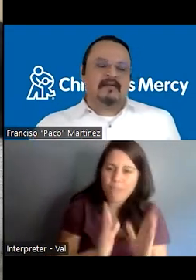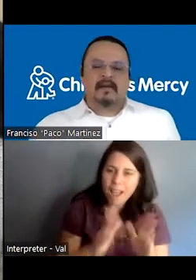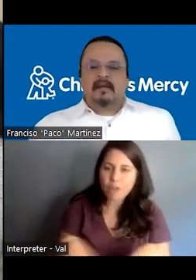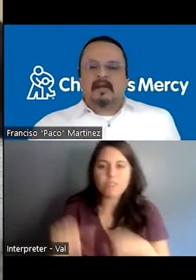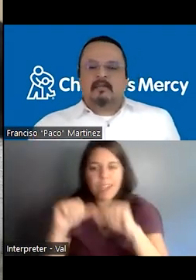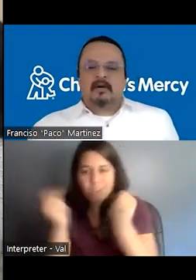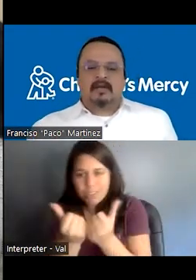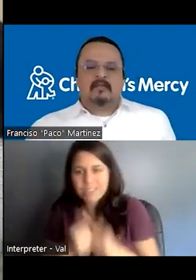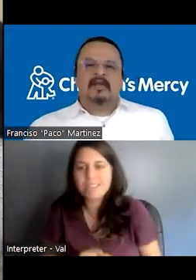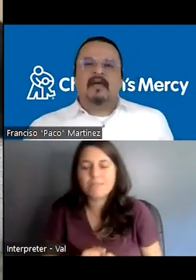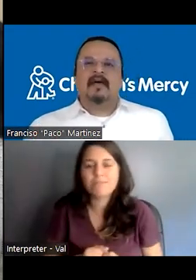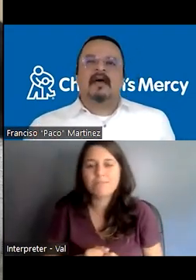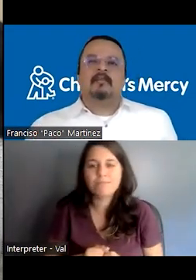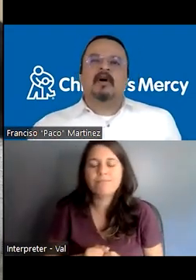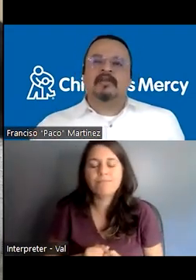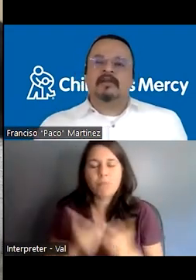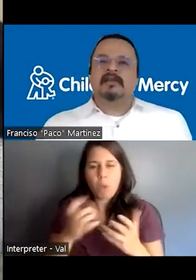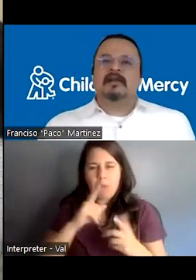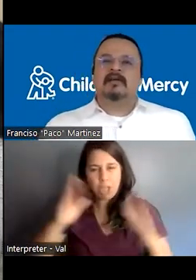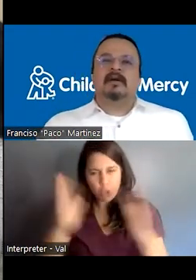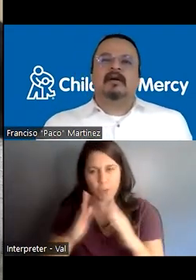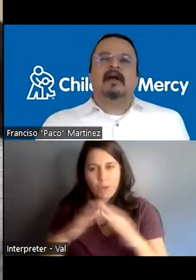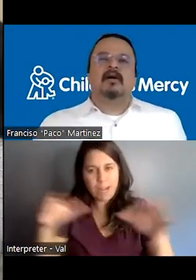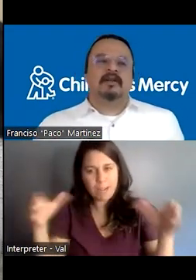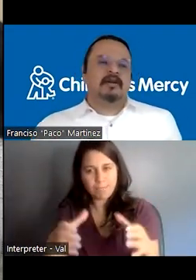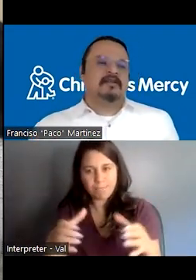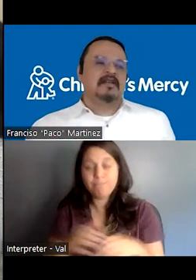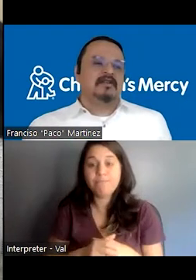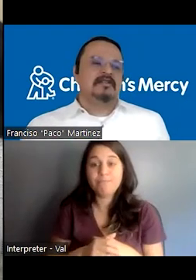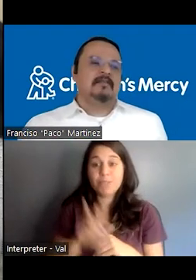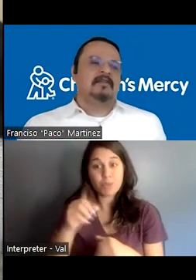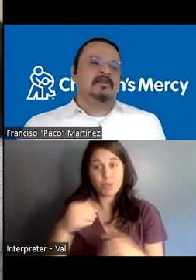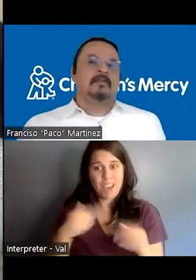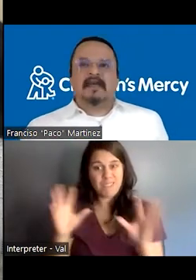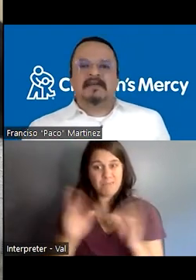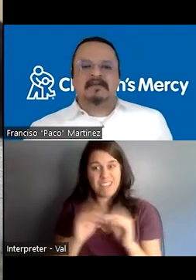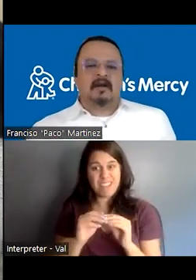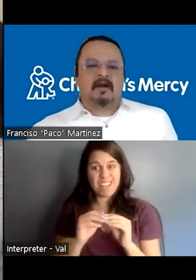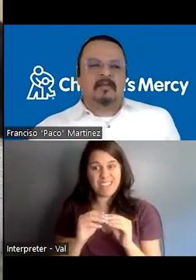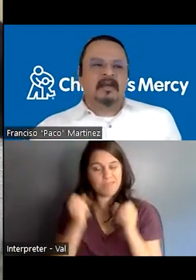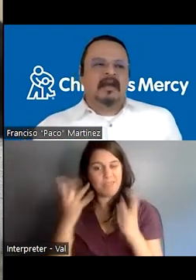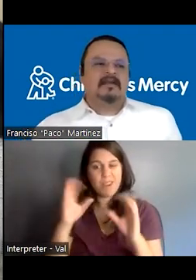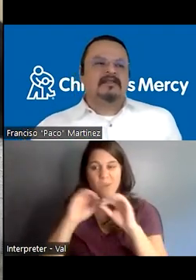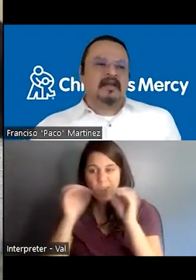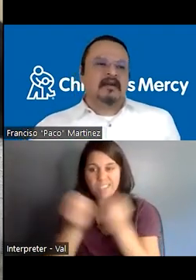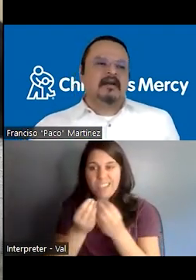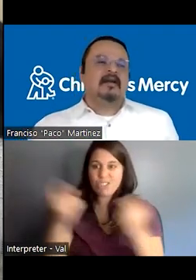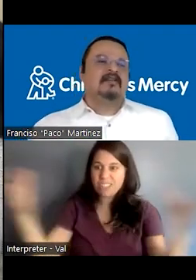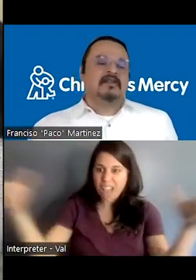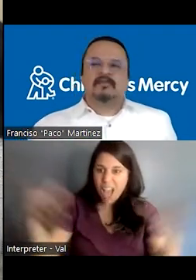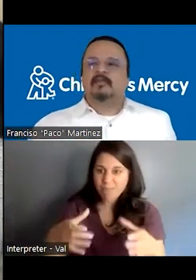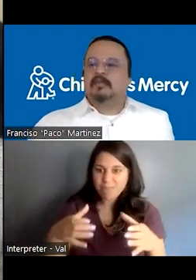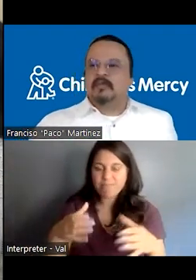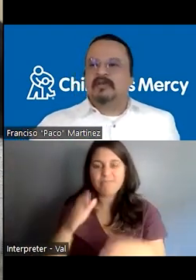practice among them. We have a monthly meeting where all the organizations and some guests come and share